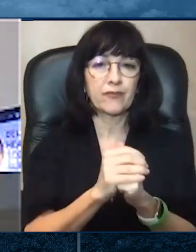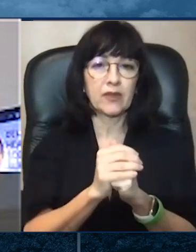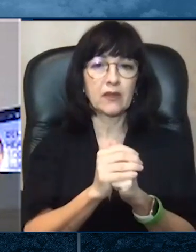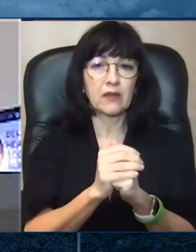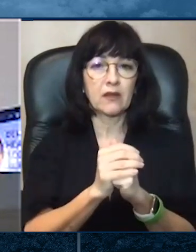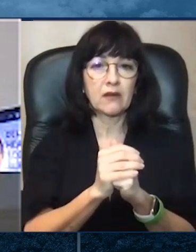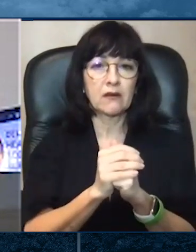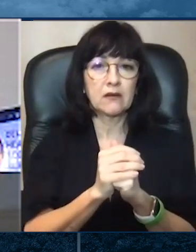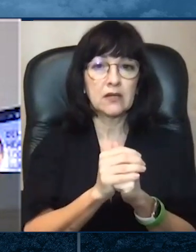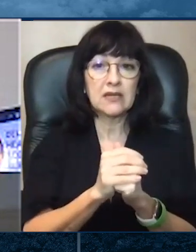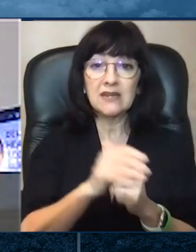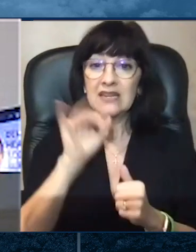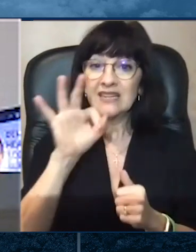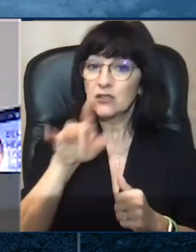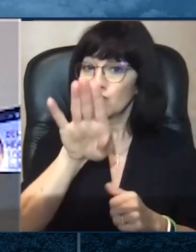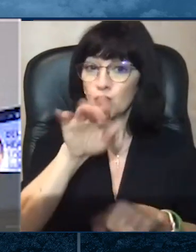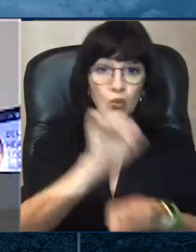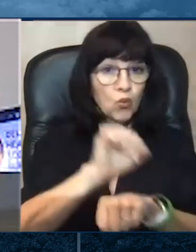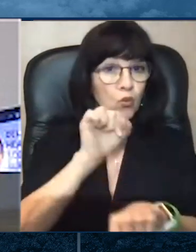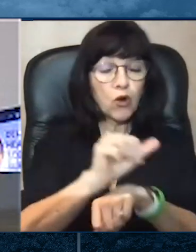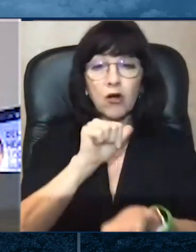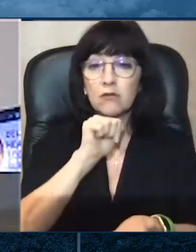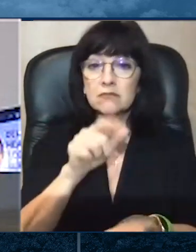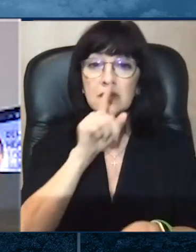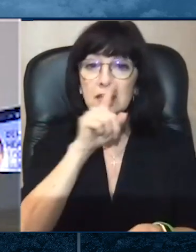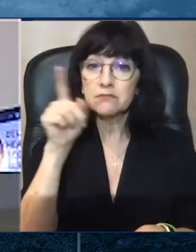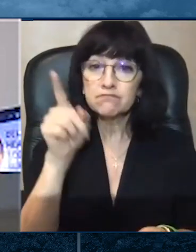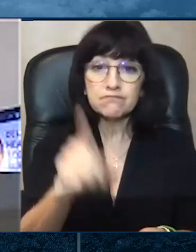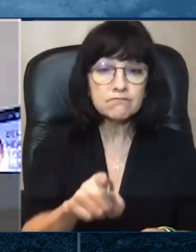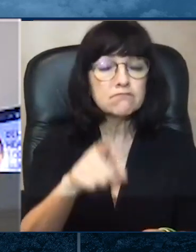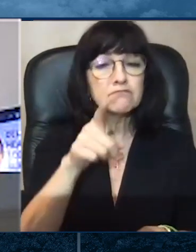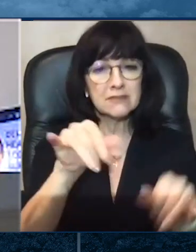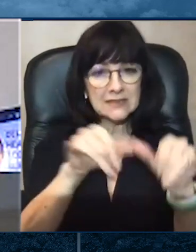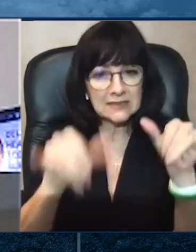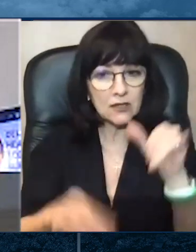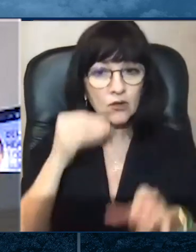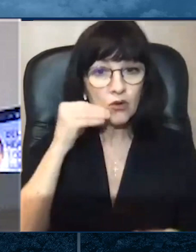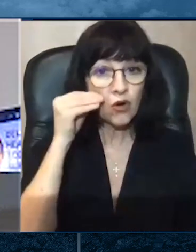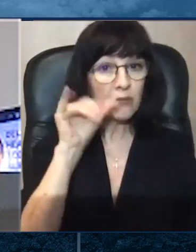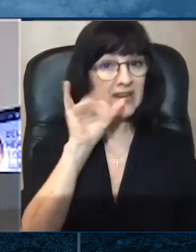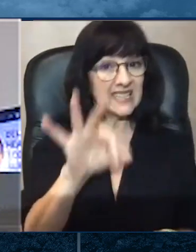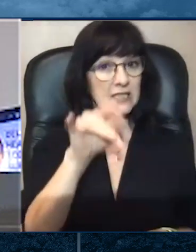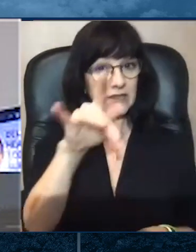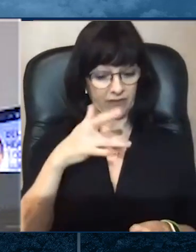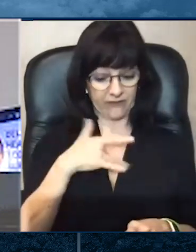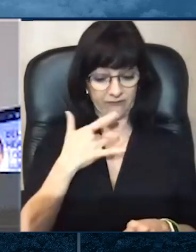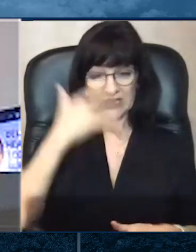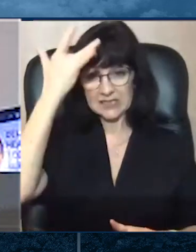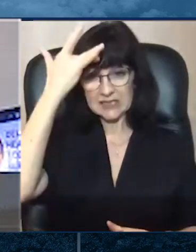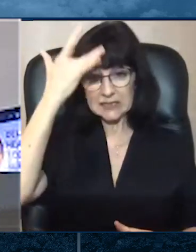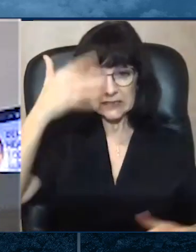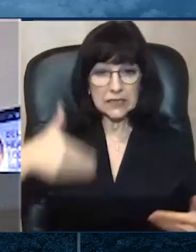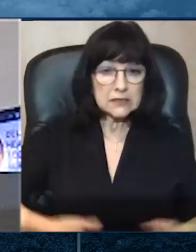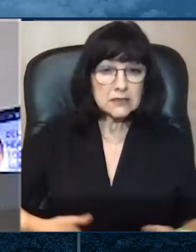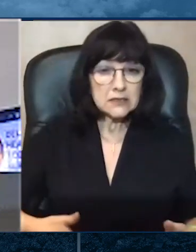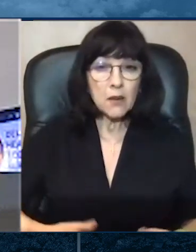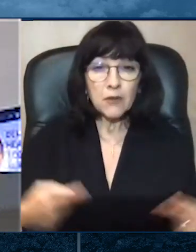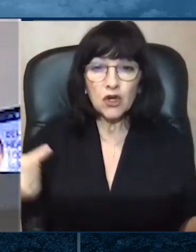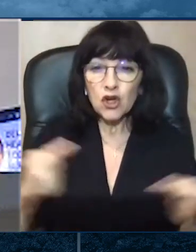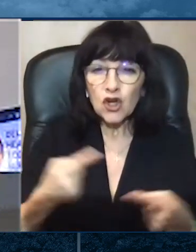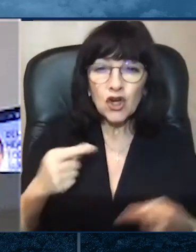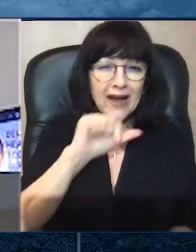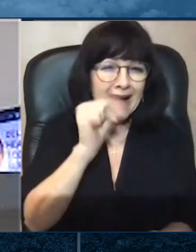intestinales o uno respirado. Llame a su médico o